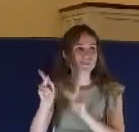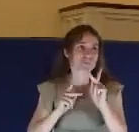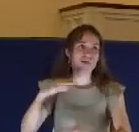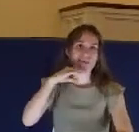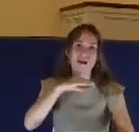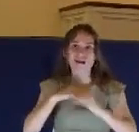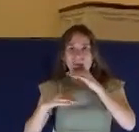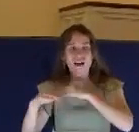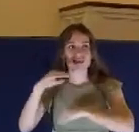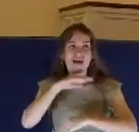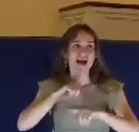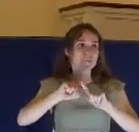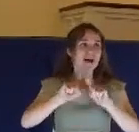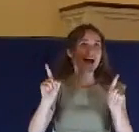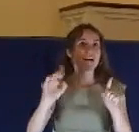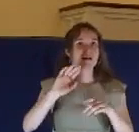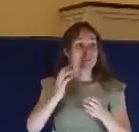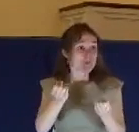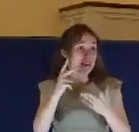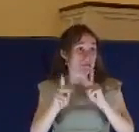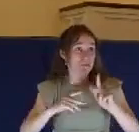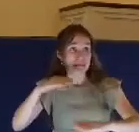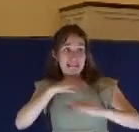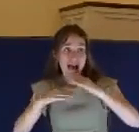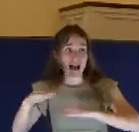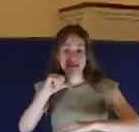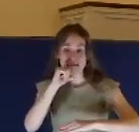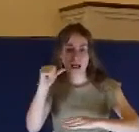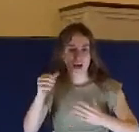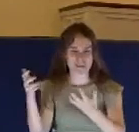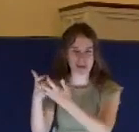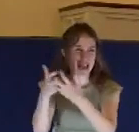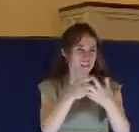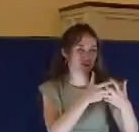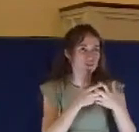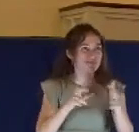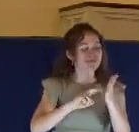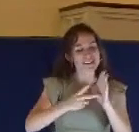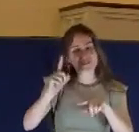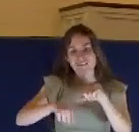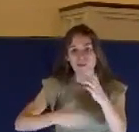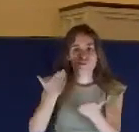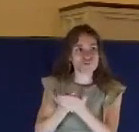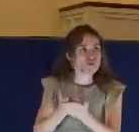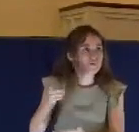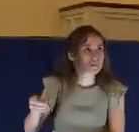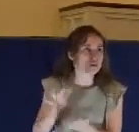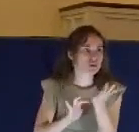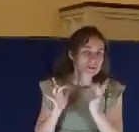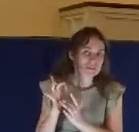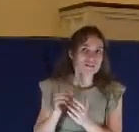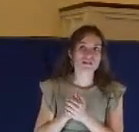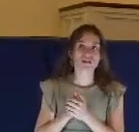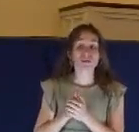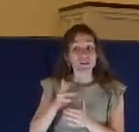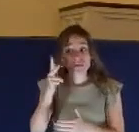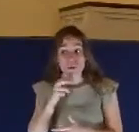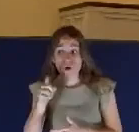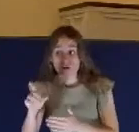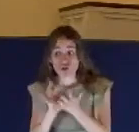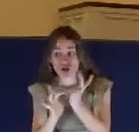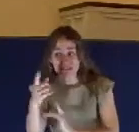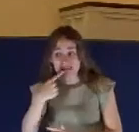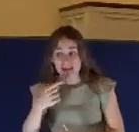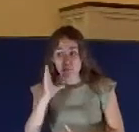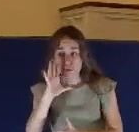witness agreed not together. And there arose certain and bear false witness against him, saying, We heard him say, I will destroy this temple